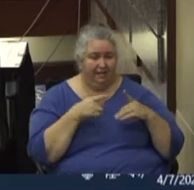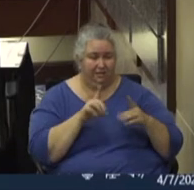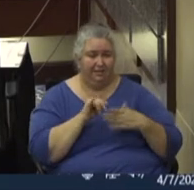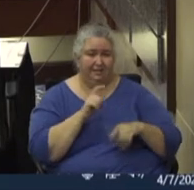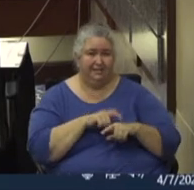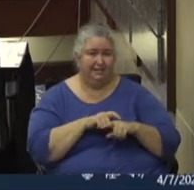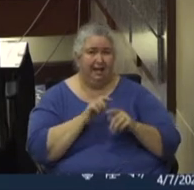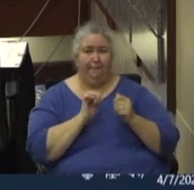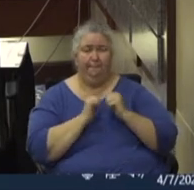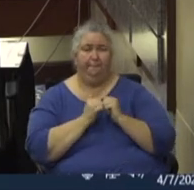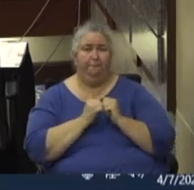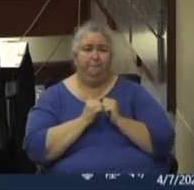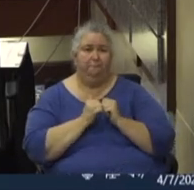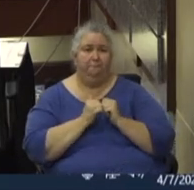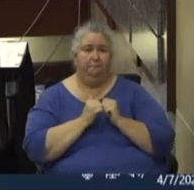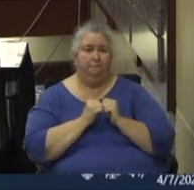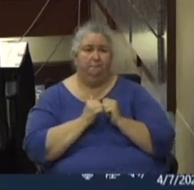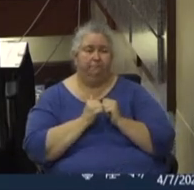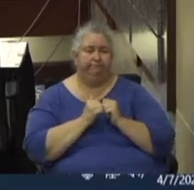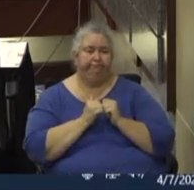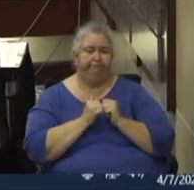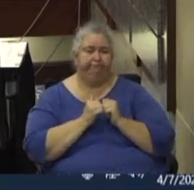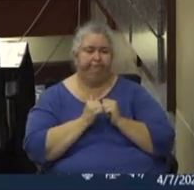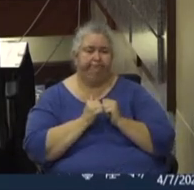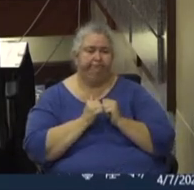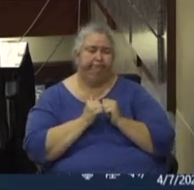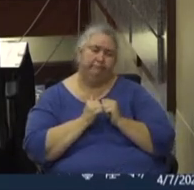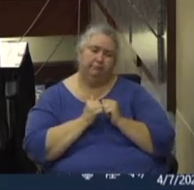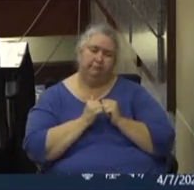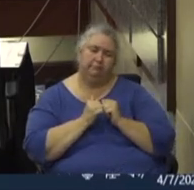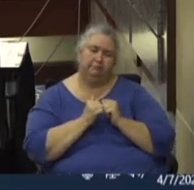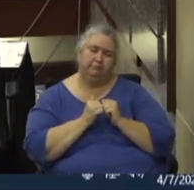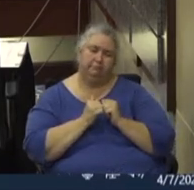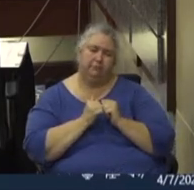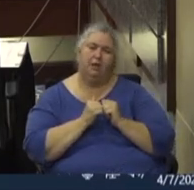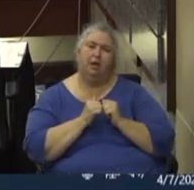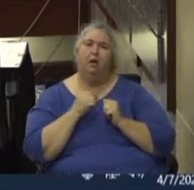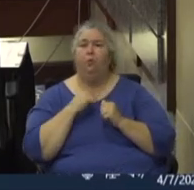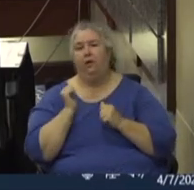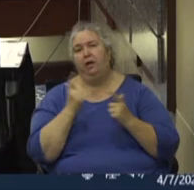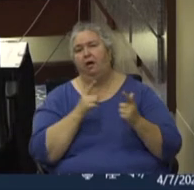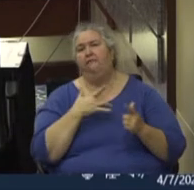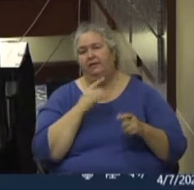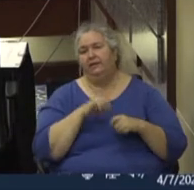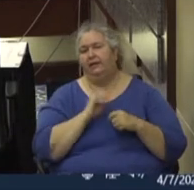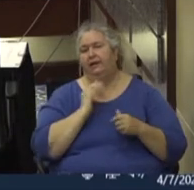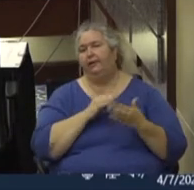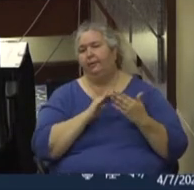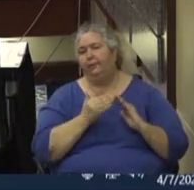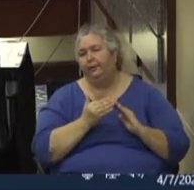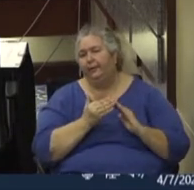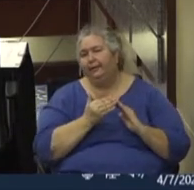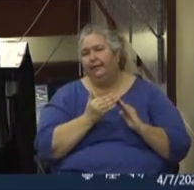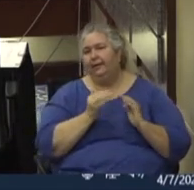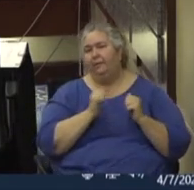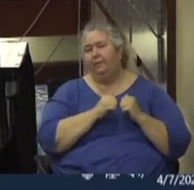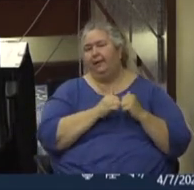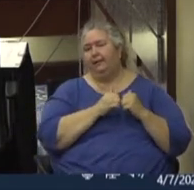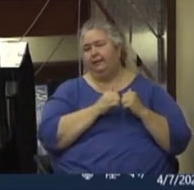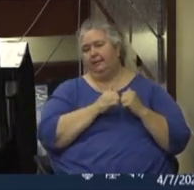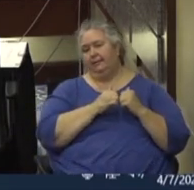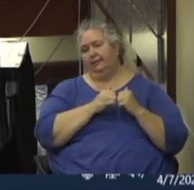just in a theoretical way, but we've all felt it in our community, um, with the loss